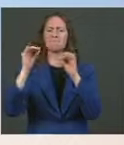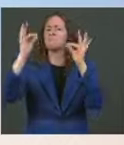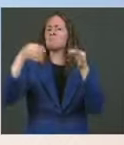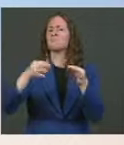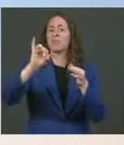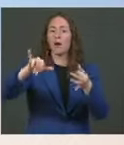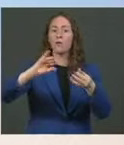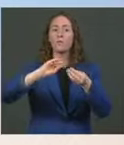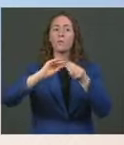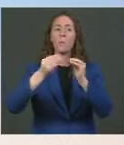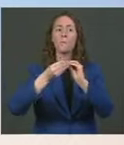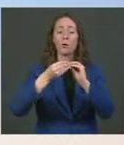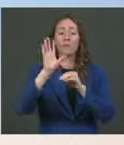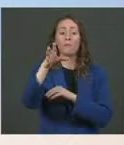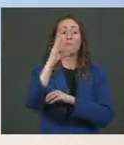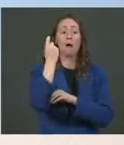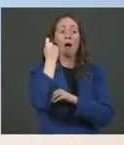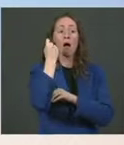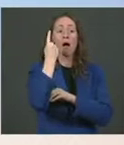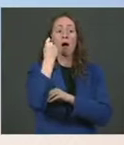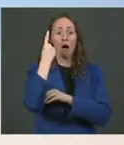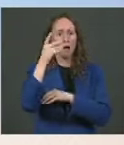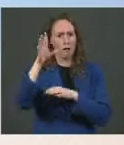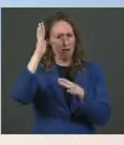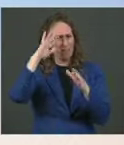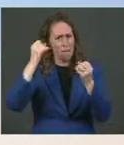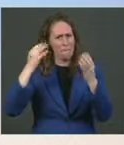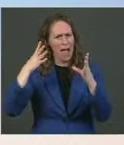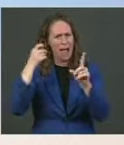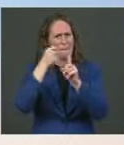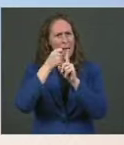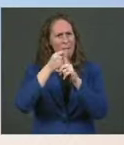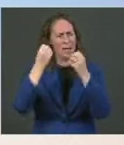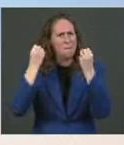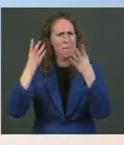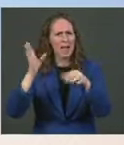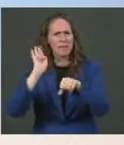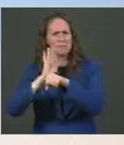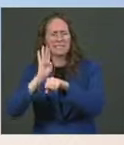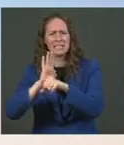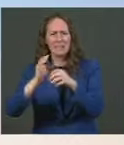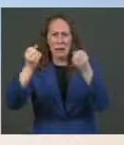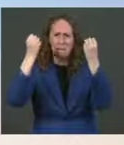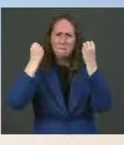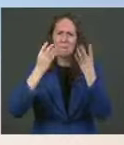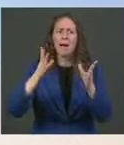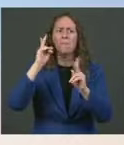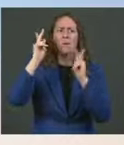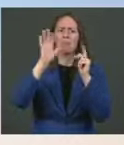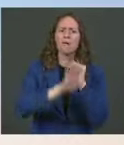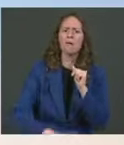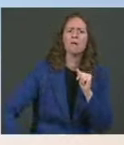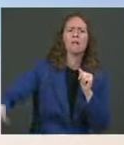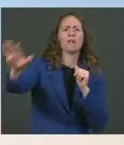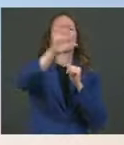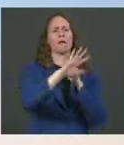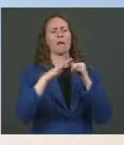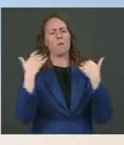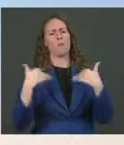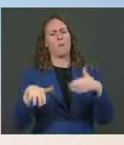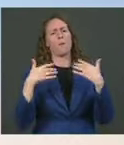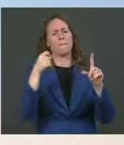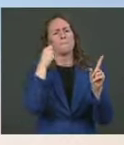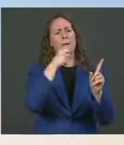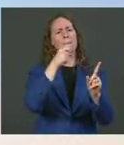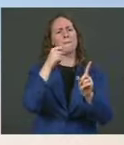people. So we think it will have an enormous impact on businesses, on companies, on communities, on the workforce. But, you know, it was a